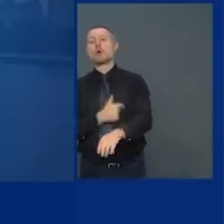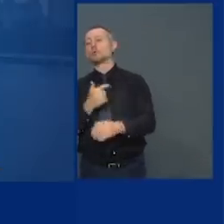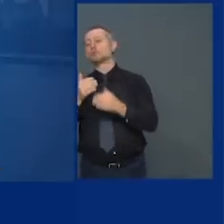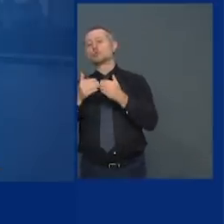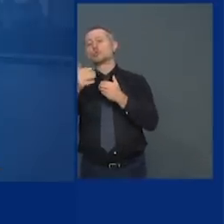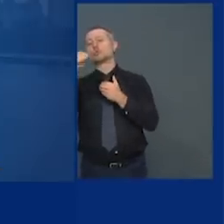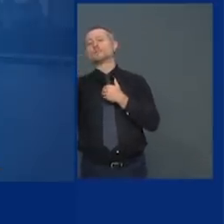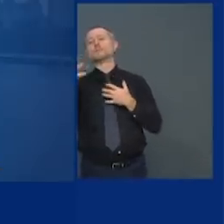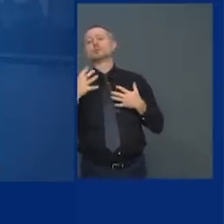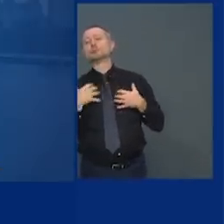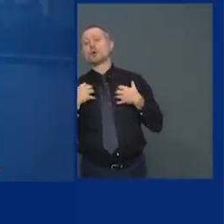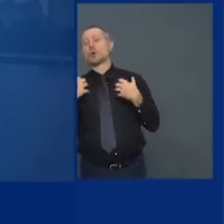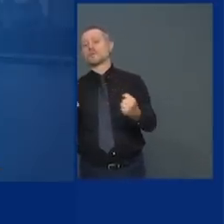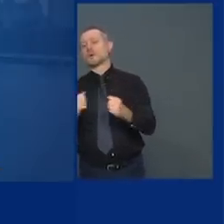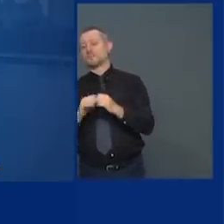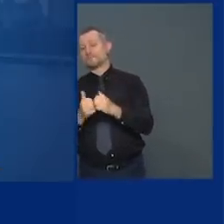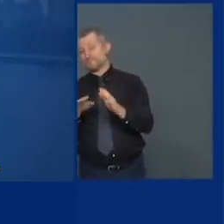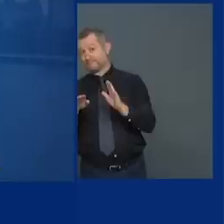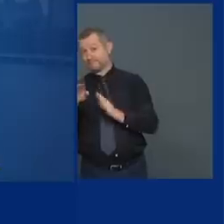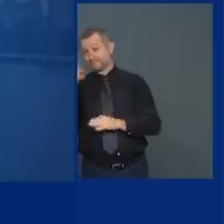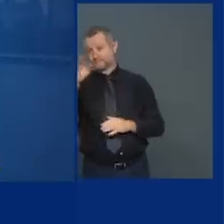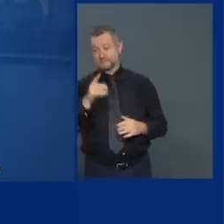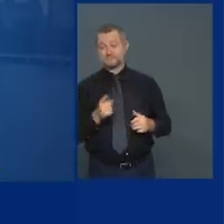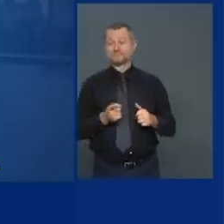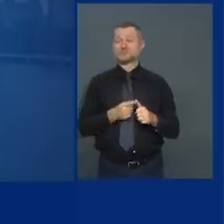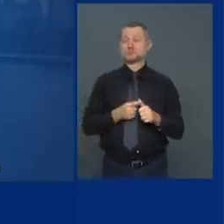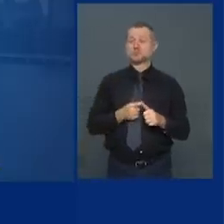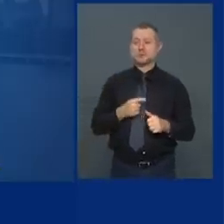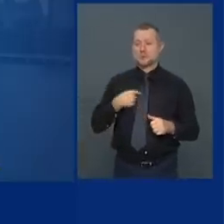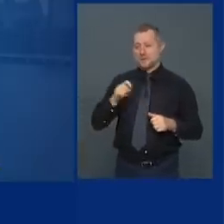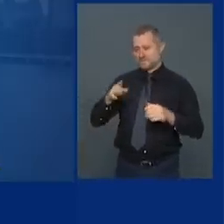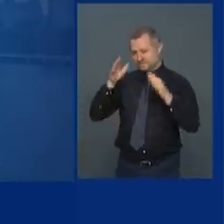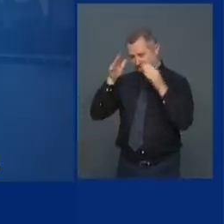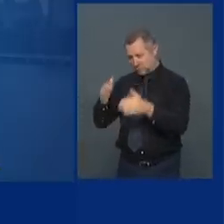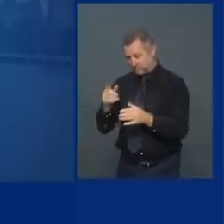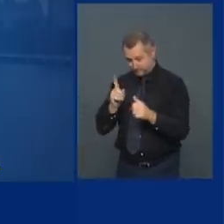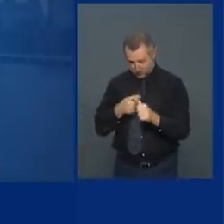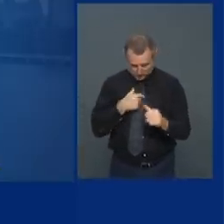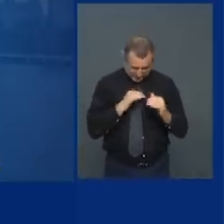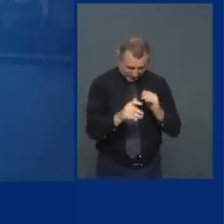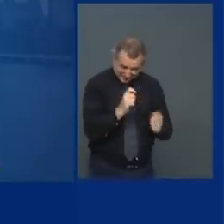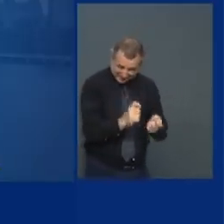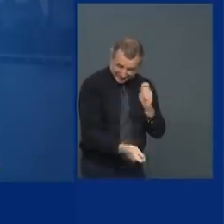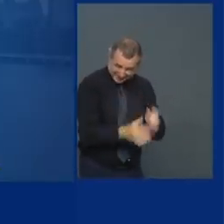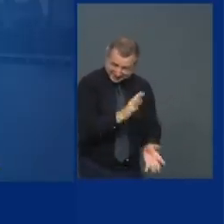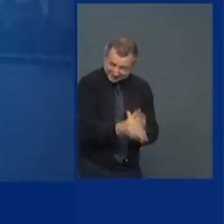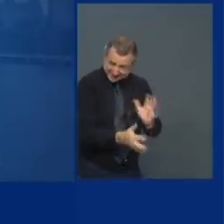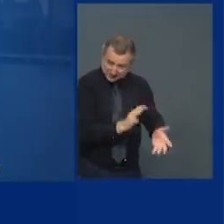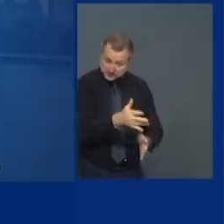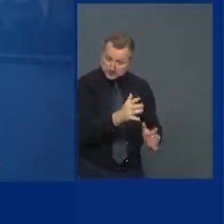I'm focused first on the stabilization of New York the long-term recovery